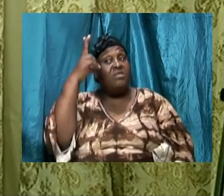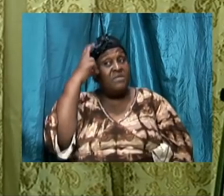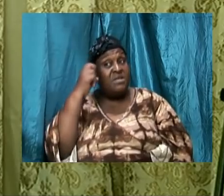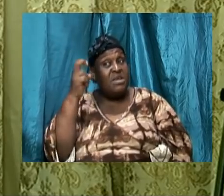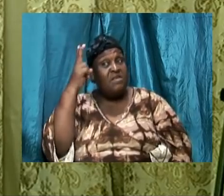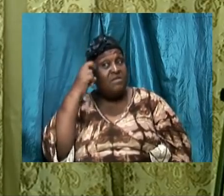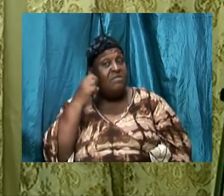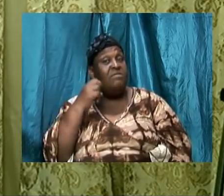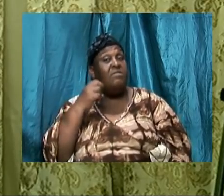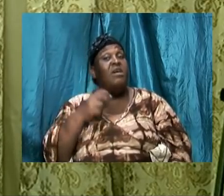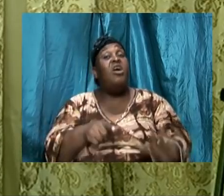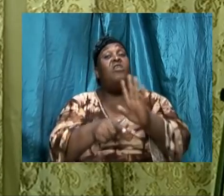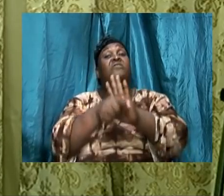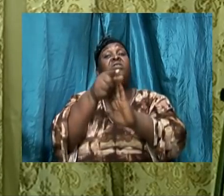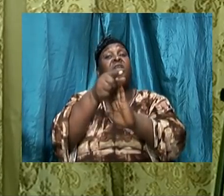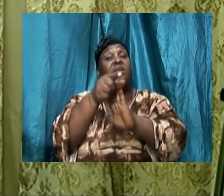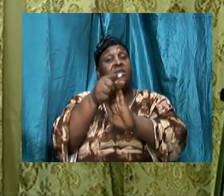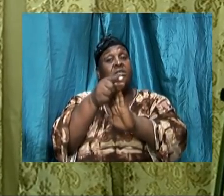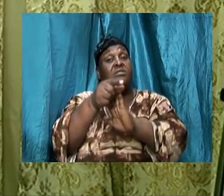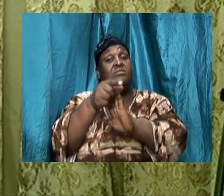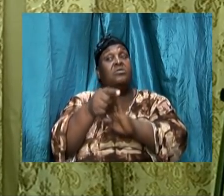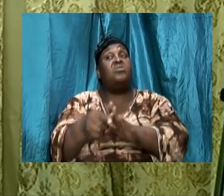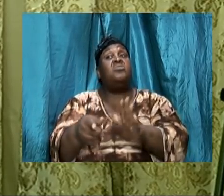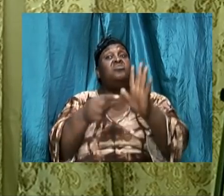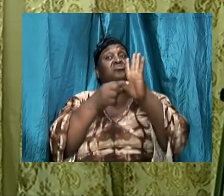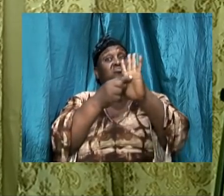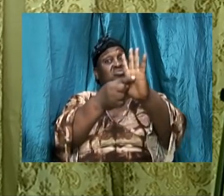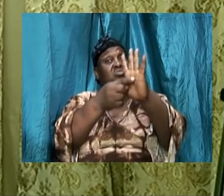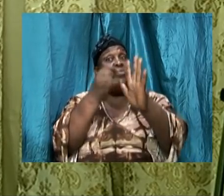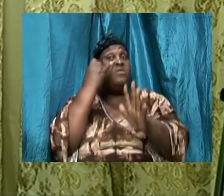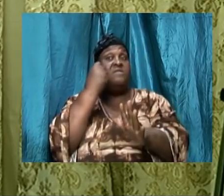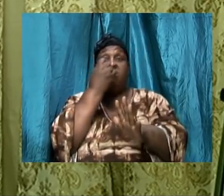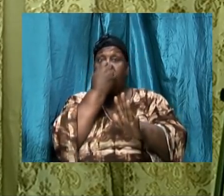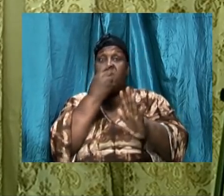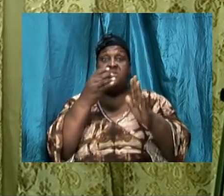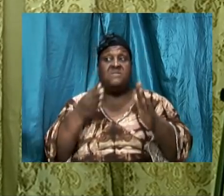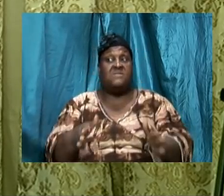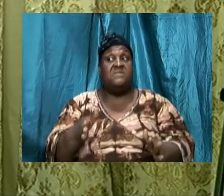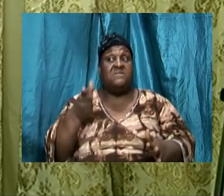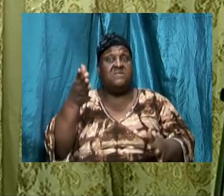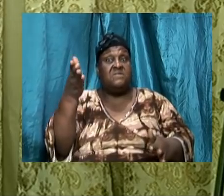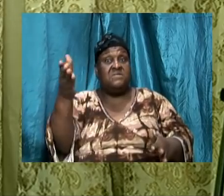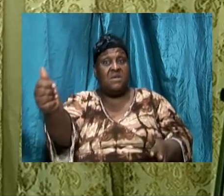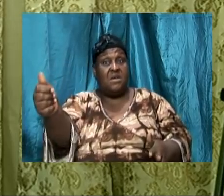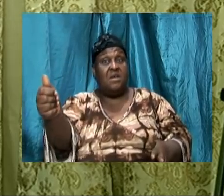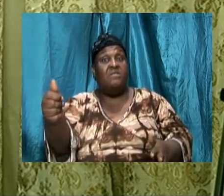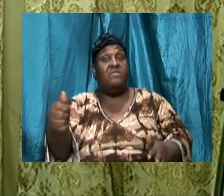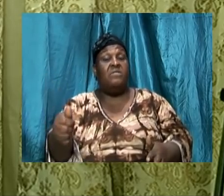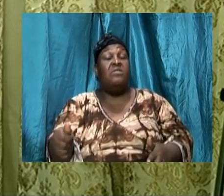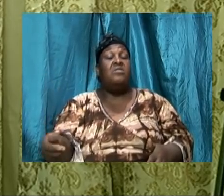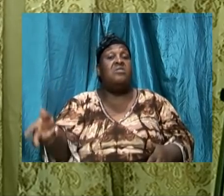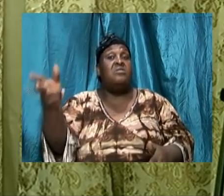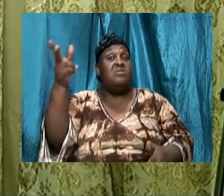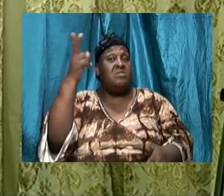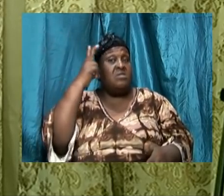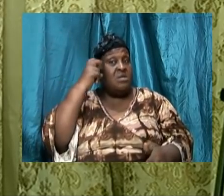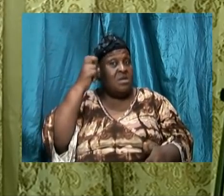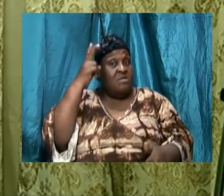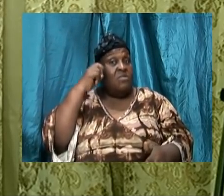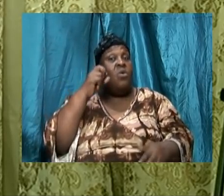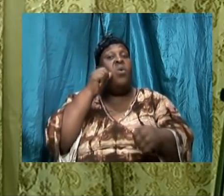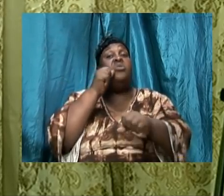hitting them day and night day and night he knew the adversary the devil was working through Goliath